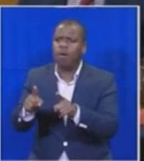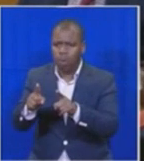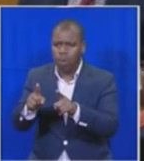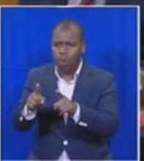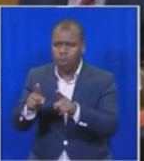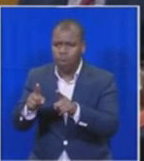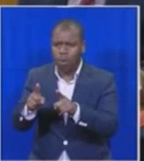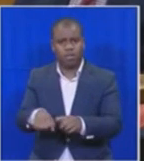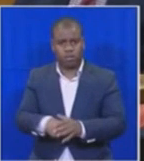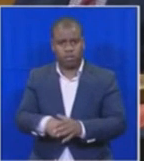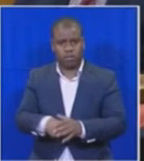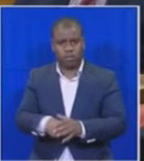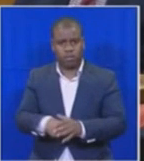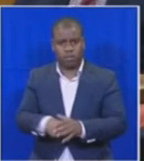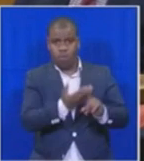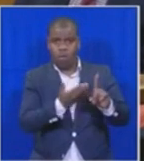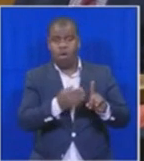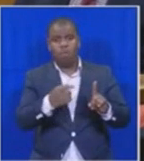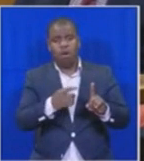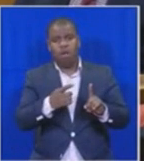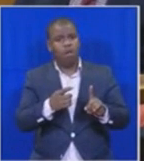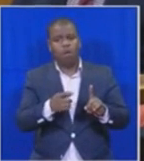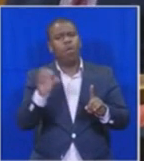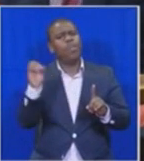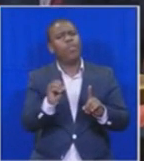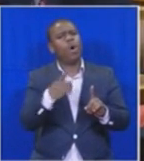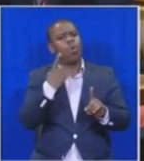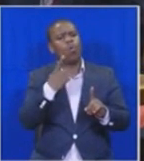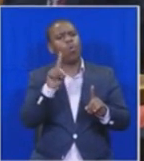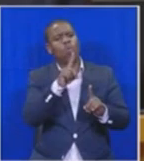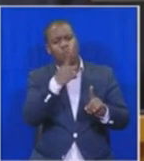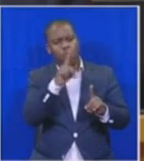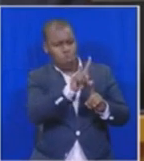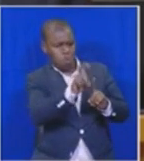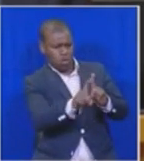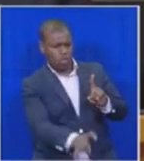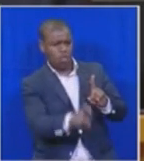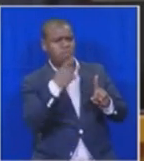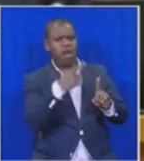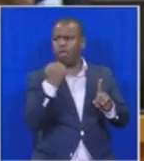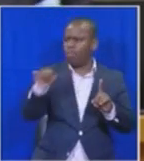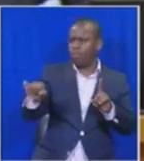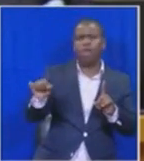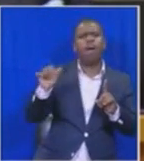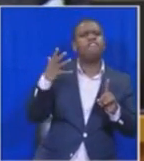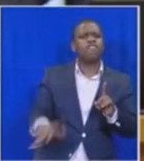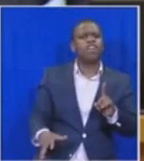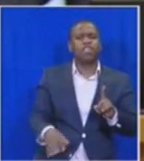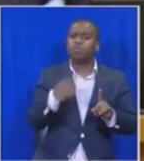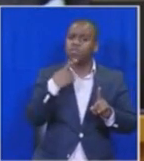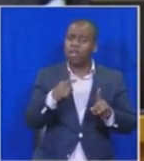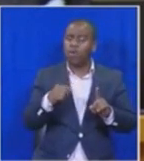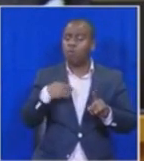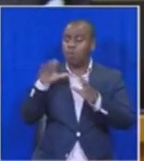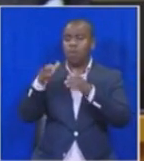put several questions to Minister Zwane. He has not answered one of them. He asked him why he issued the Cabinet Memorandum. He asked him a